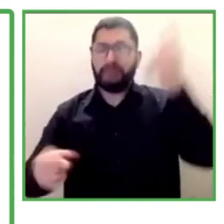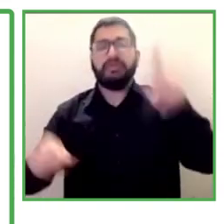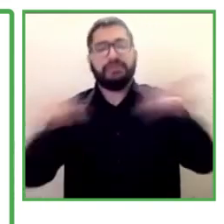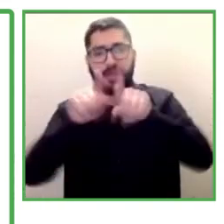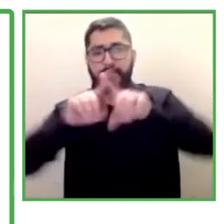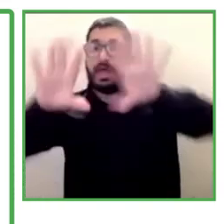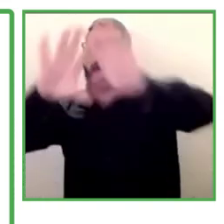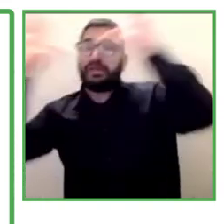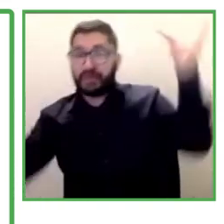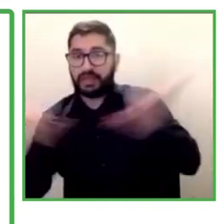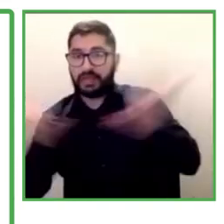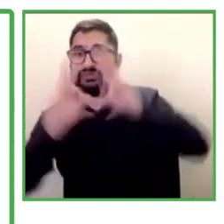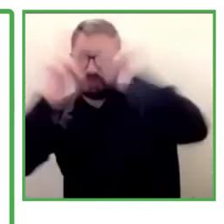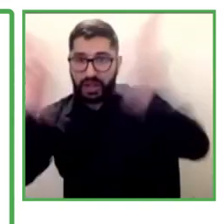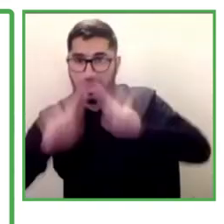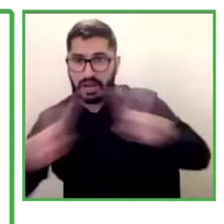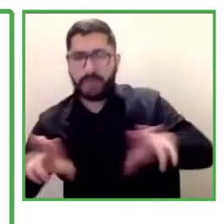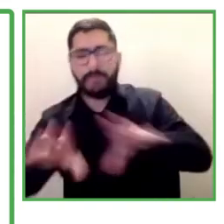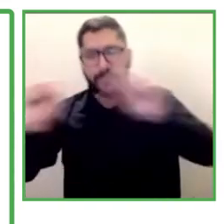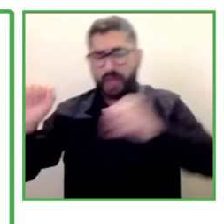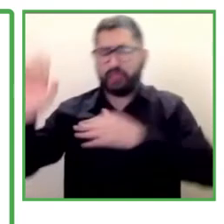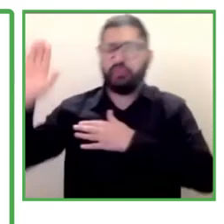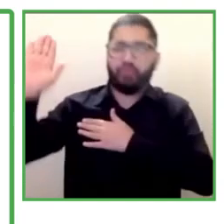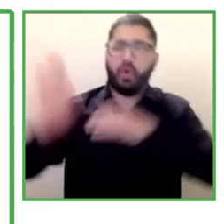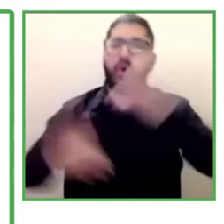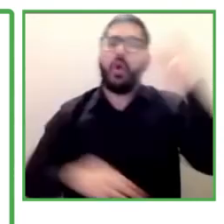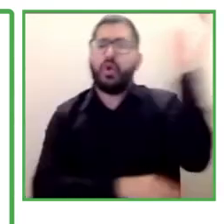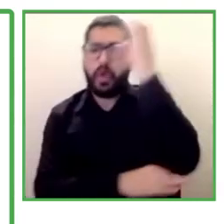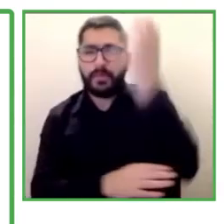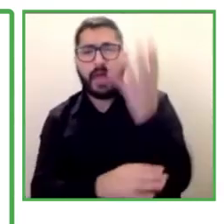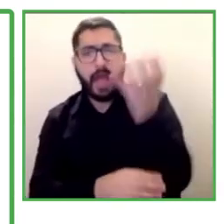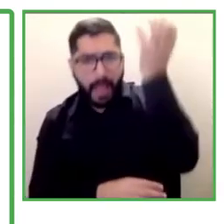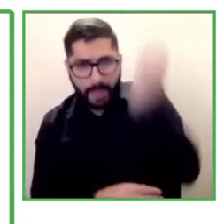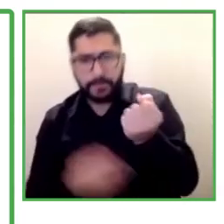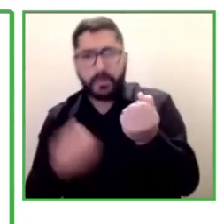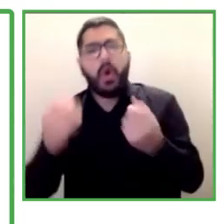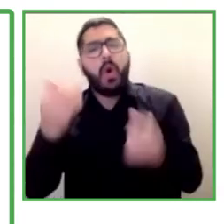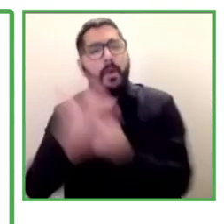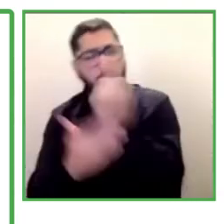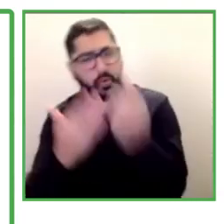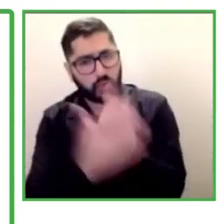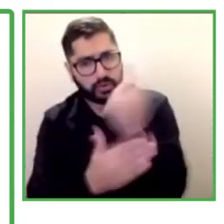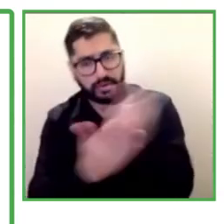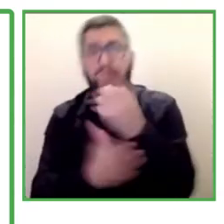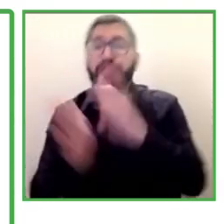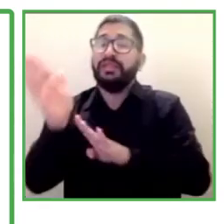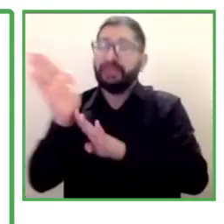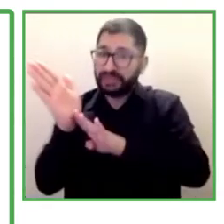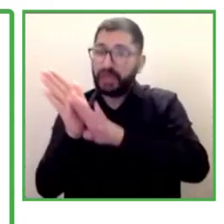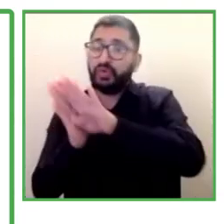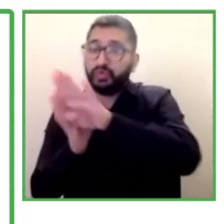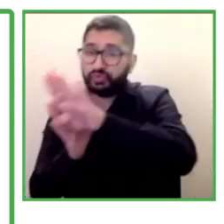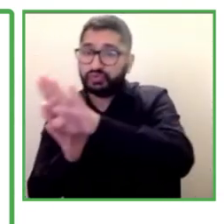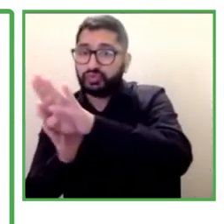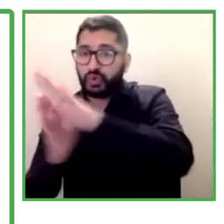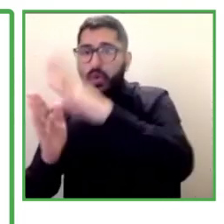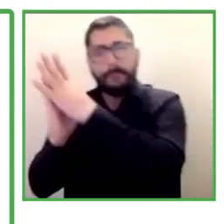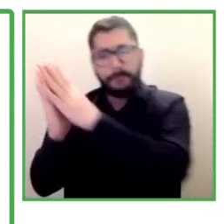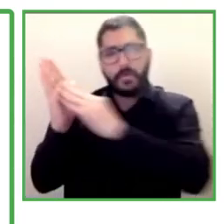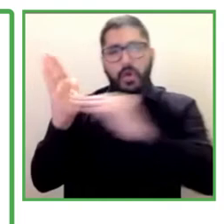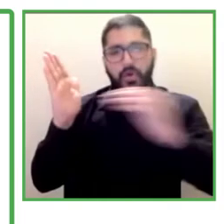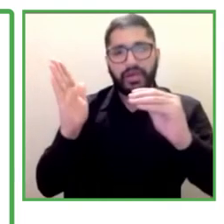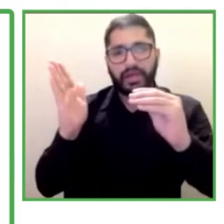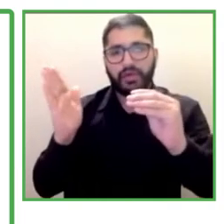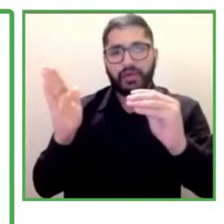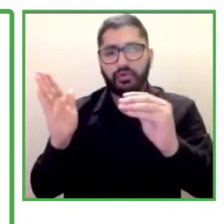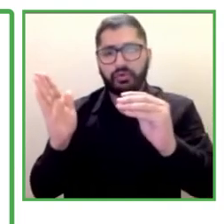Pacto Colombia as the opportunities show up. We need to develop a sustainability model in the long term, and